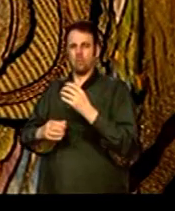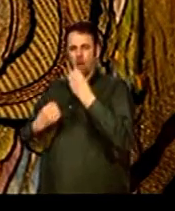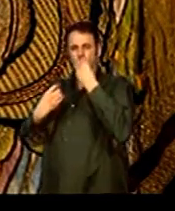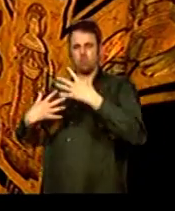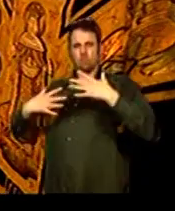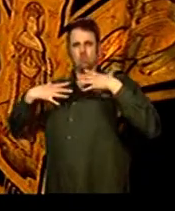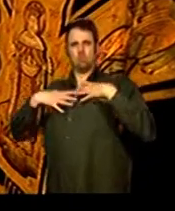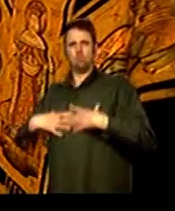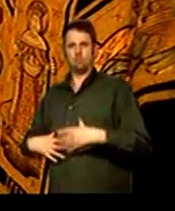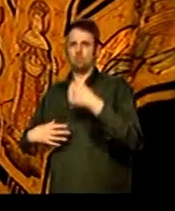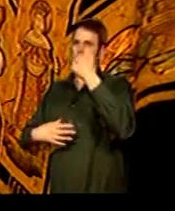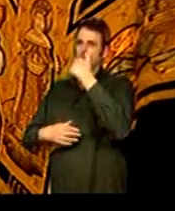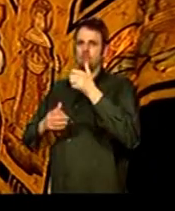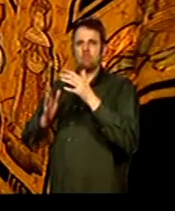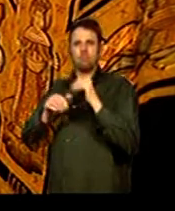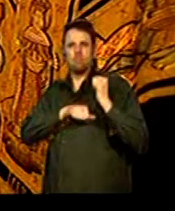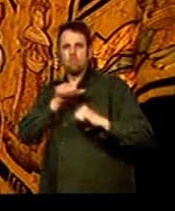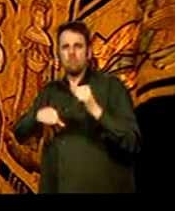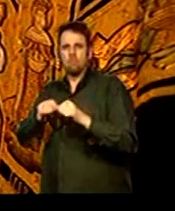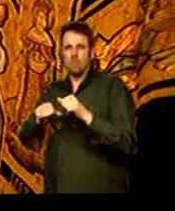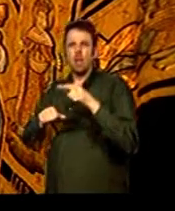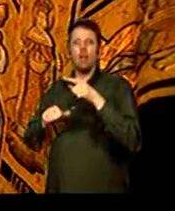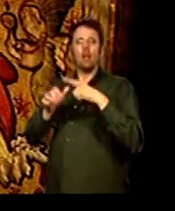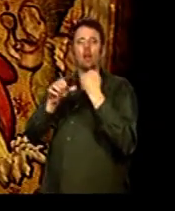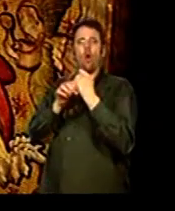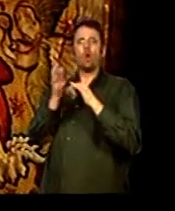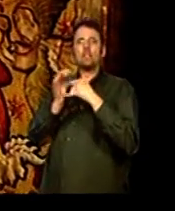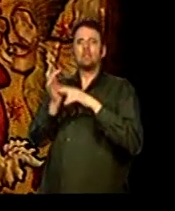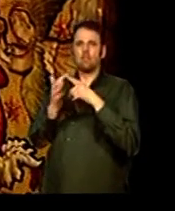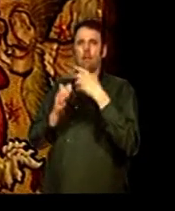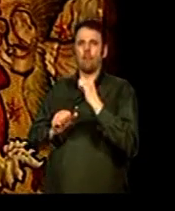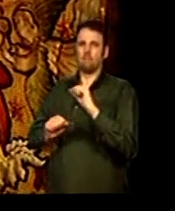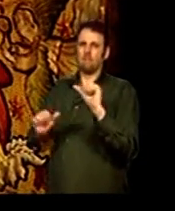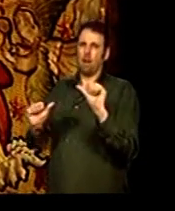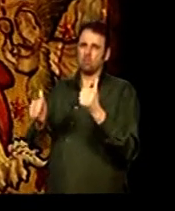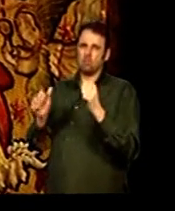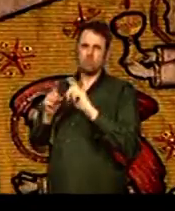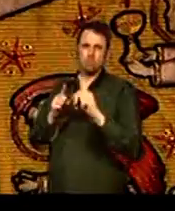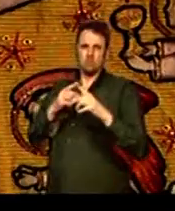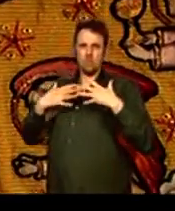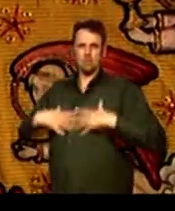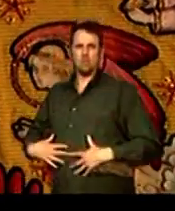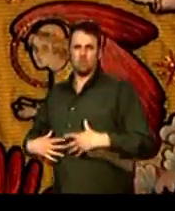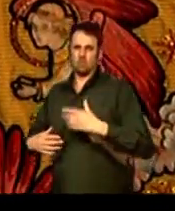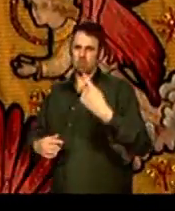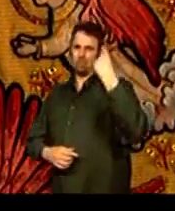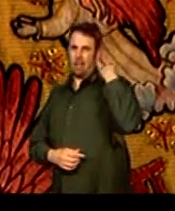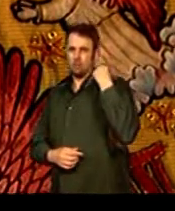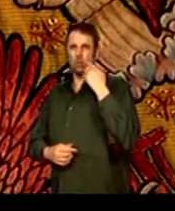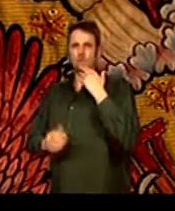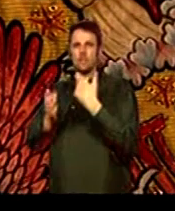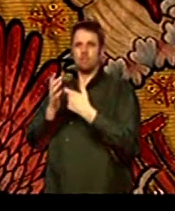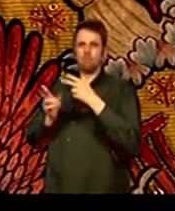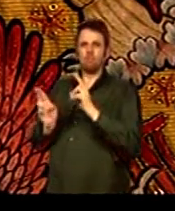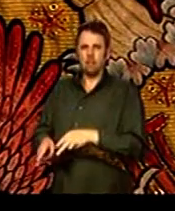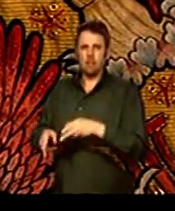vestments used in Catholic ceremonies. St Augustine still has one of the finest set of vestments from the period, which are used for